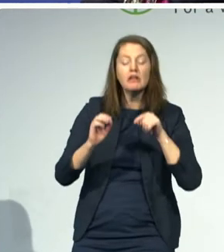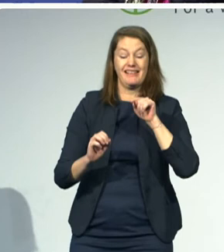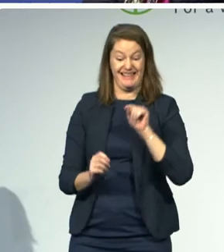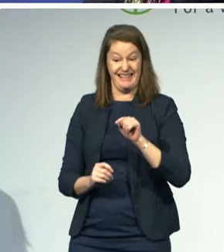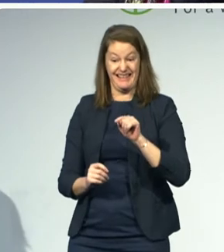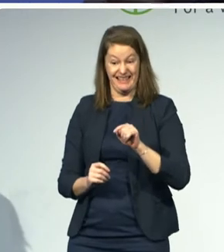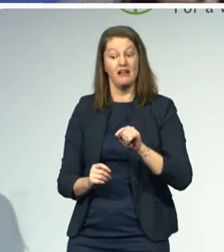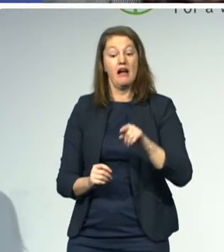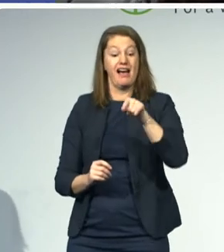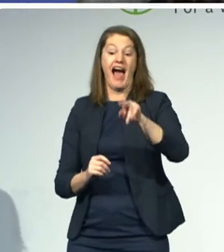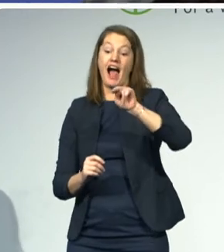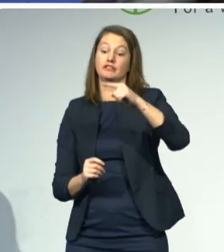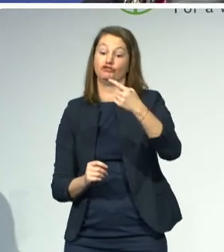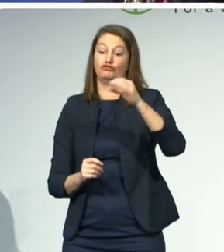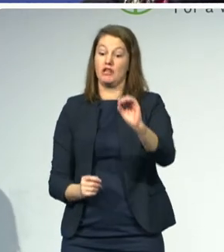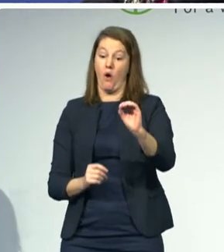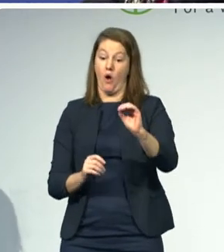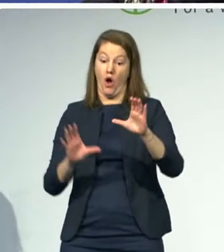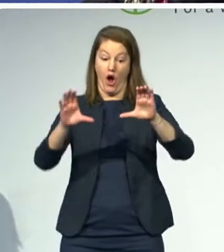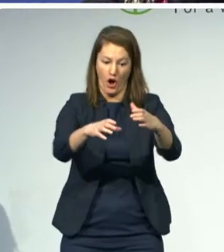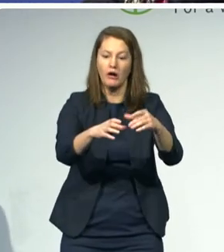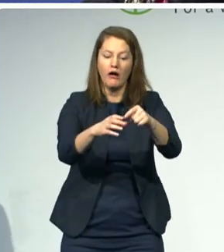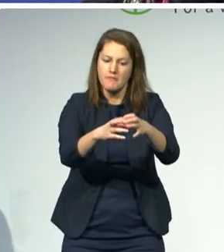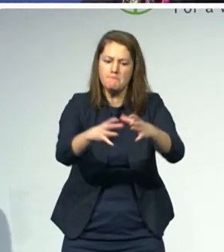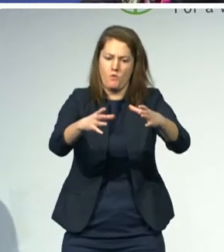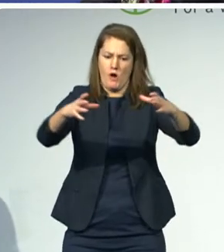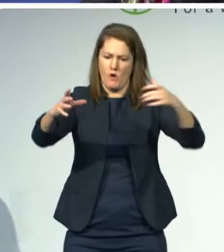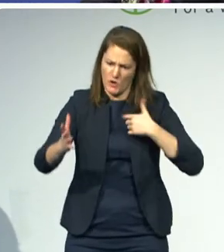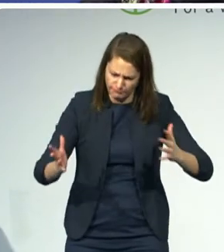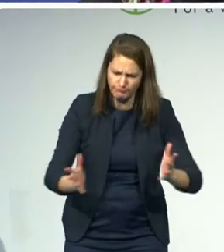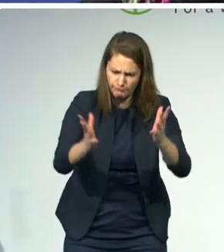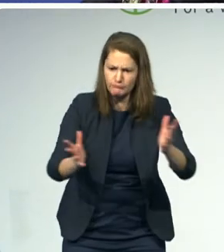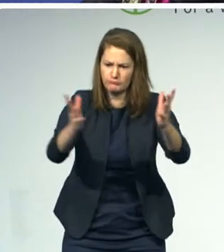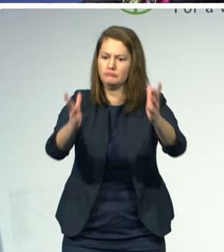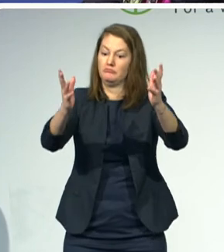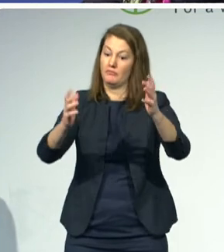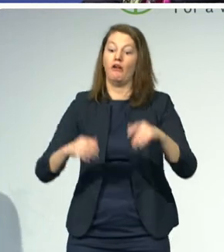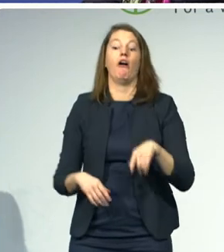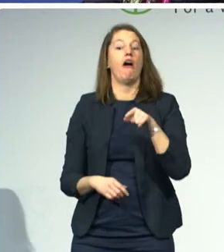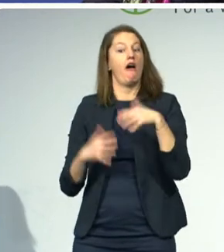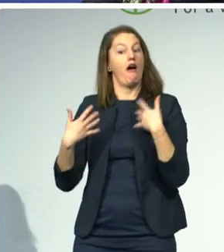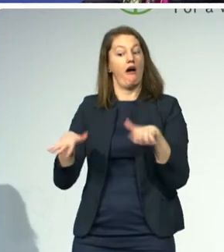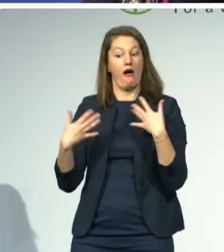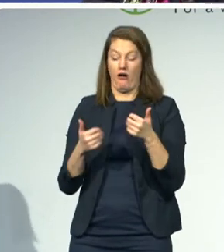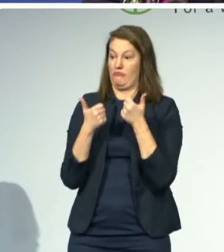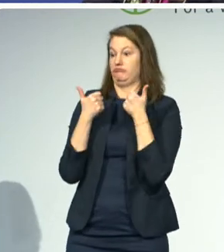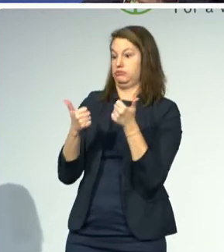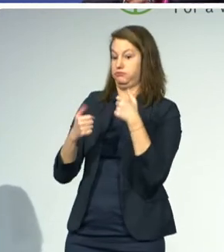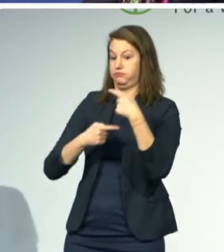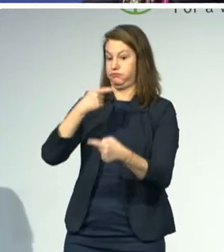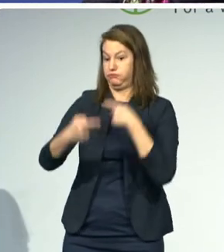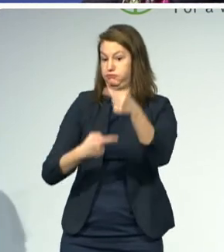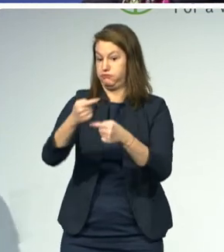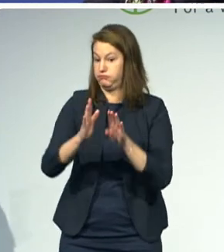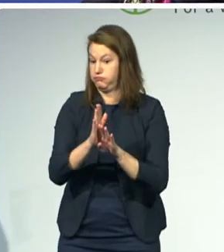and hearing screening pilot. There is also, very importantly, an inclusive zero